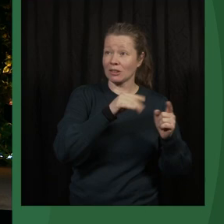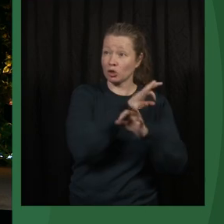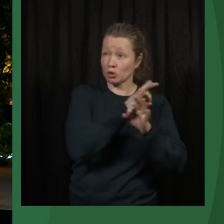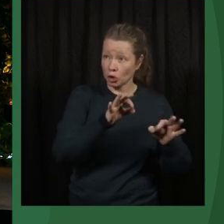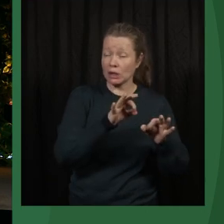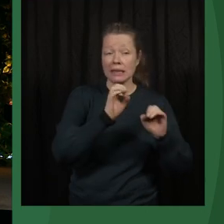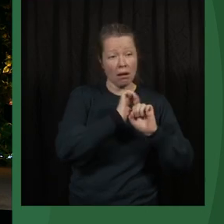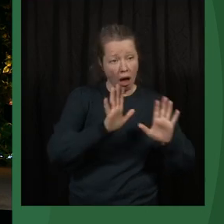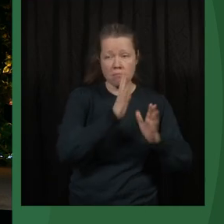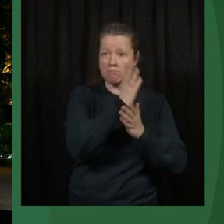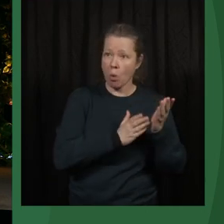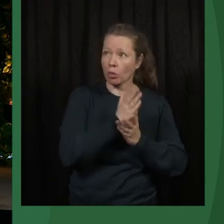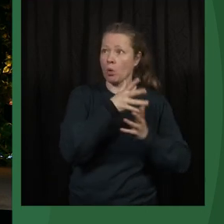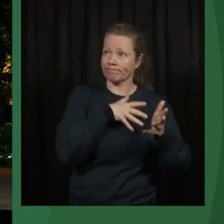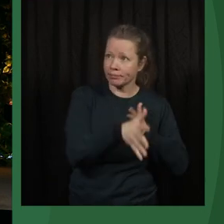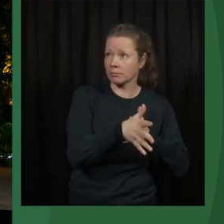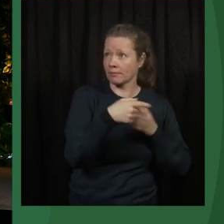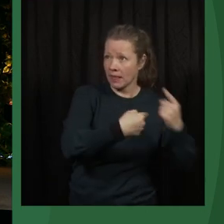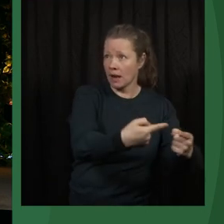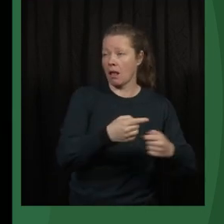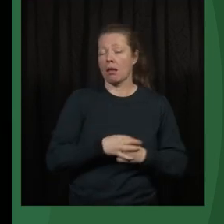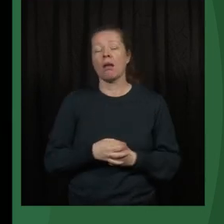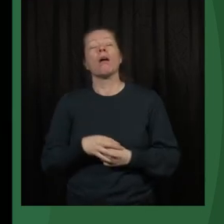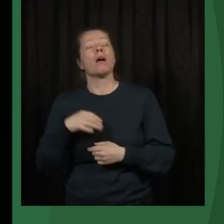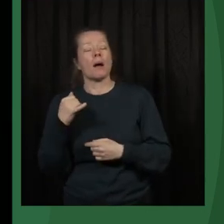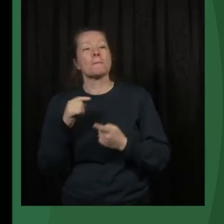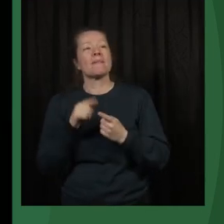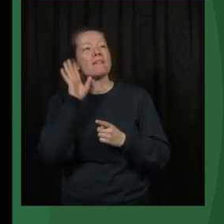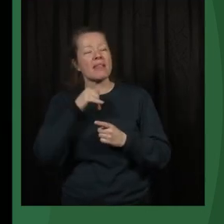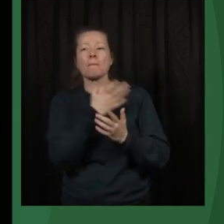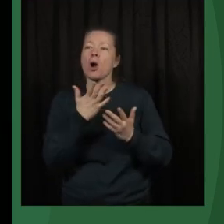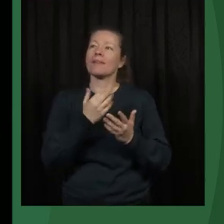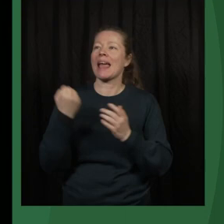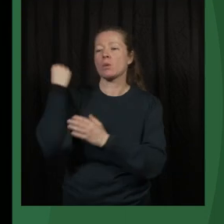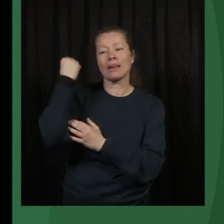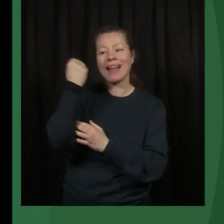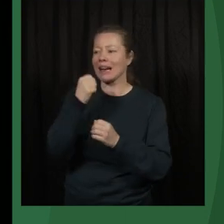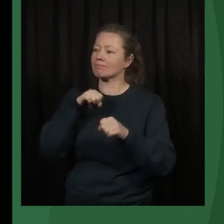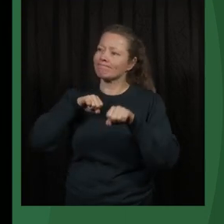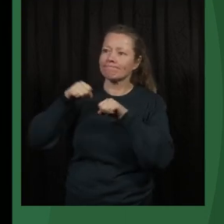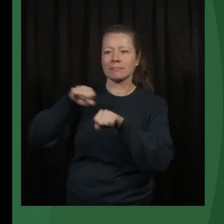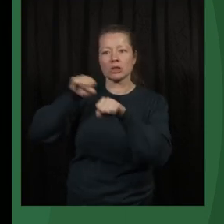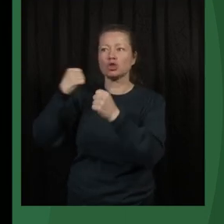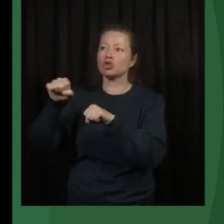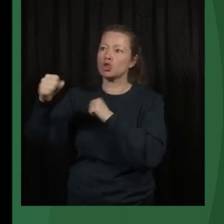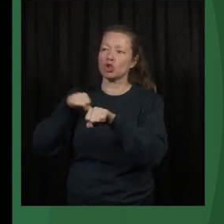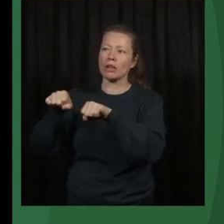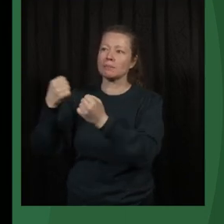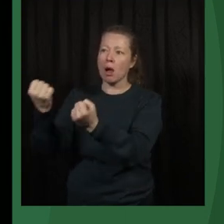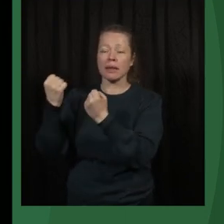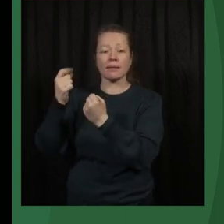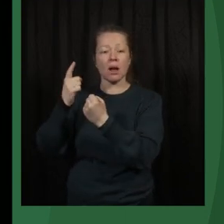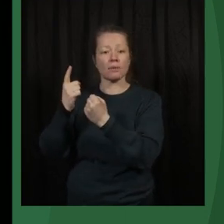course of action here. But we also know that a lot of these authoritarian governments, they can install these legislations